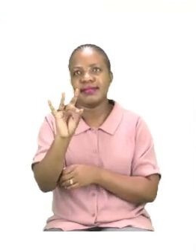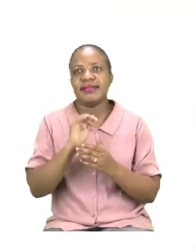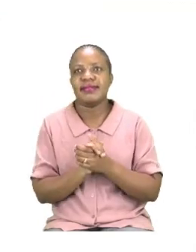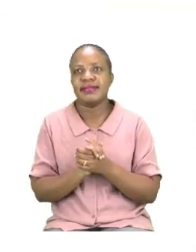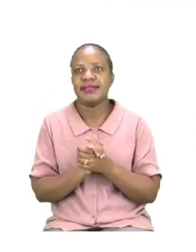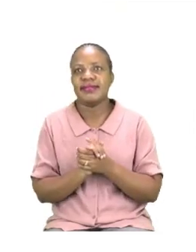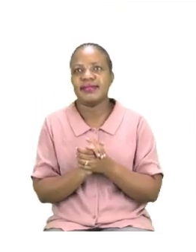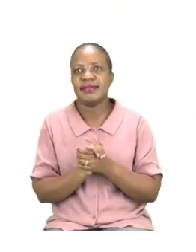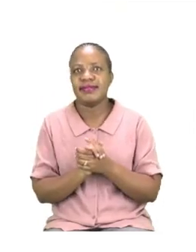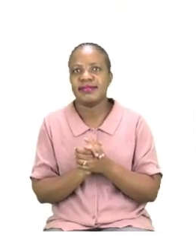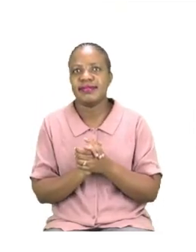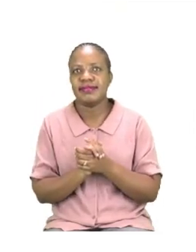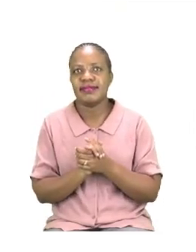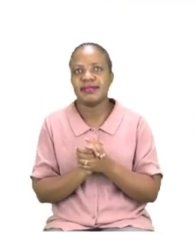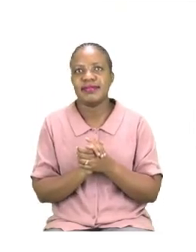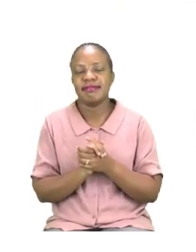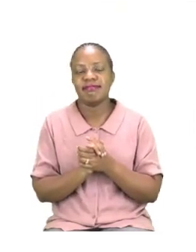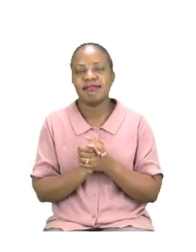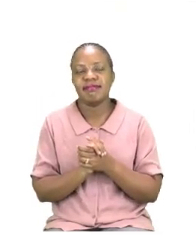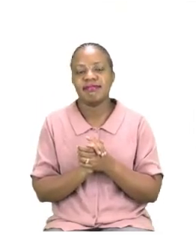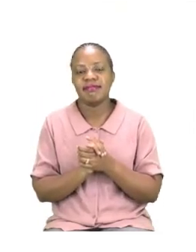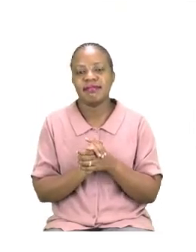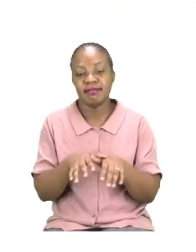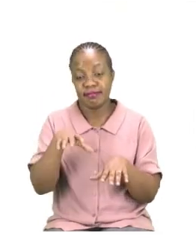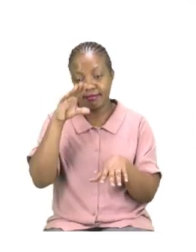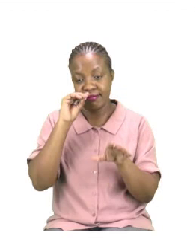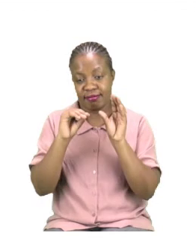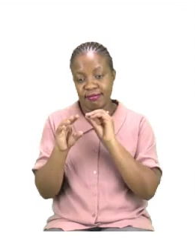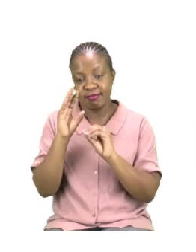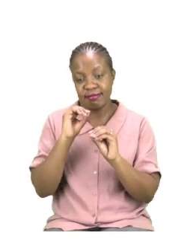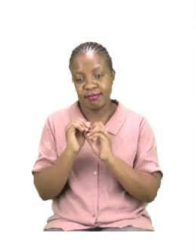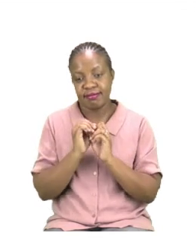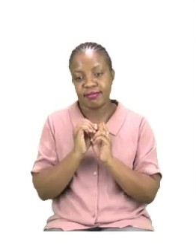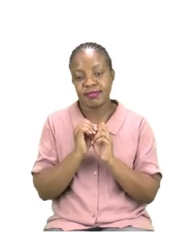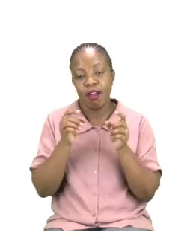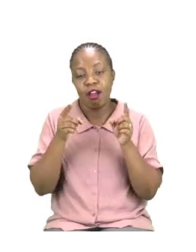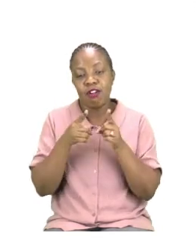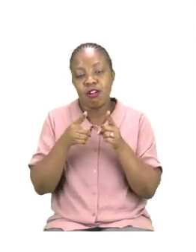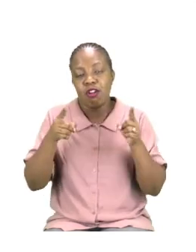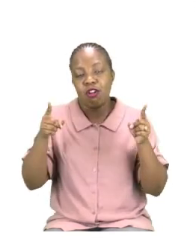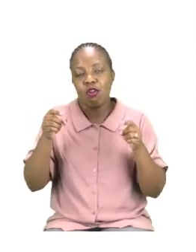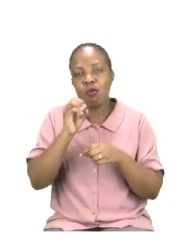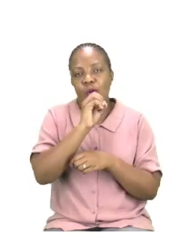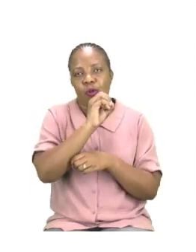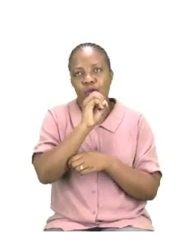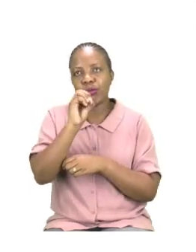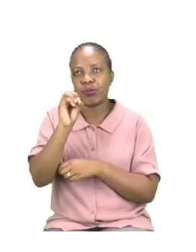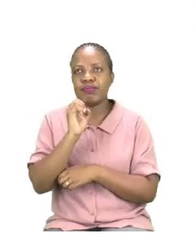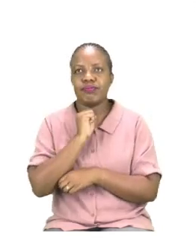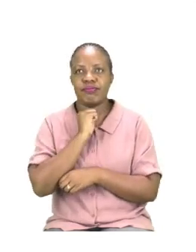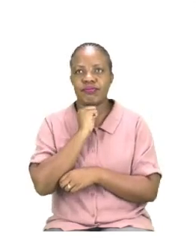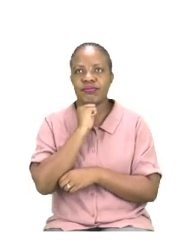18 we are going to be talking about the long OOO sound. Now the